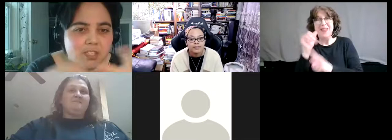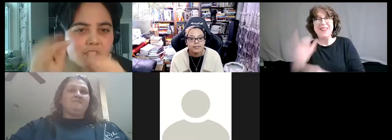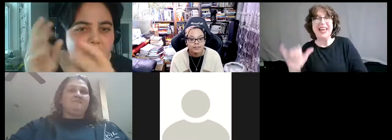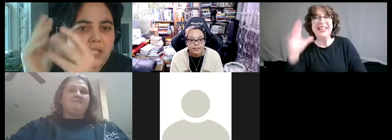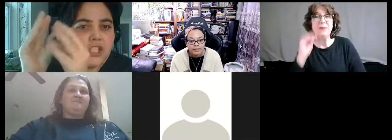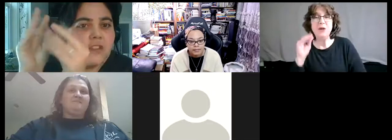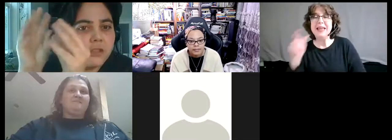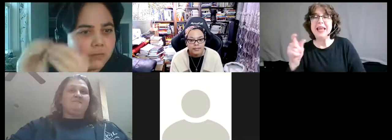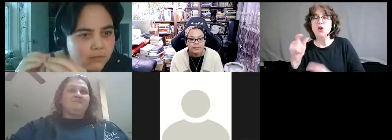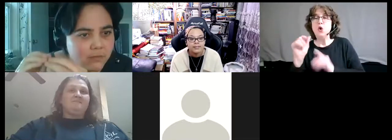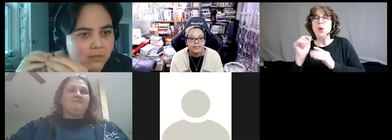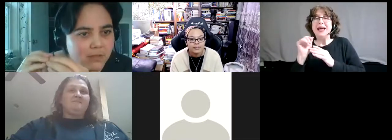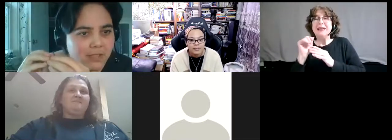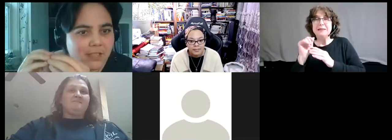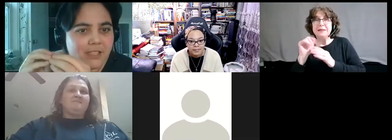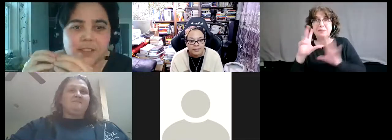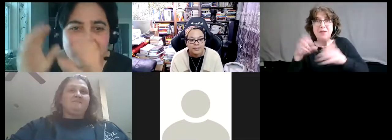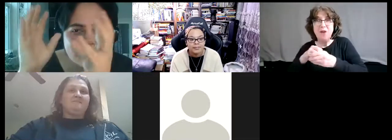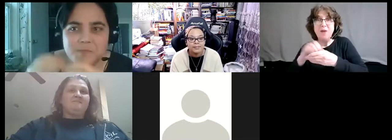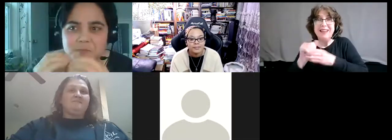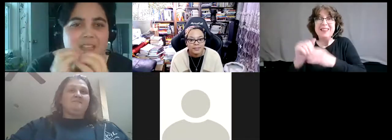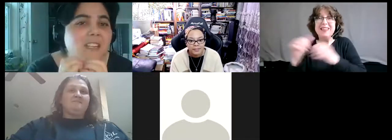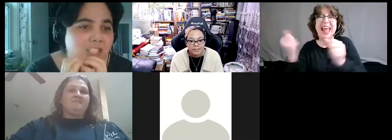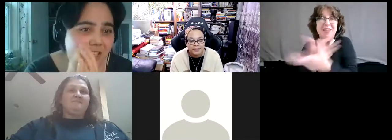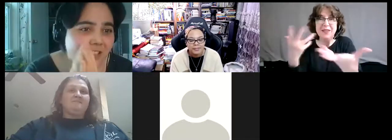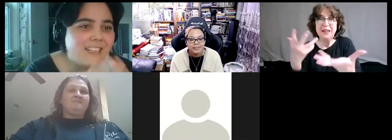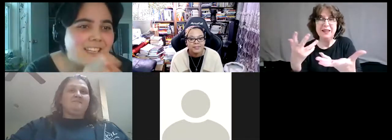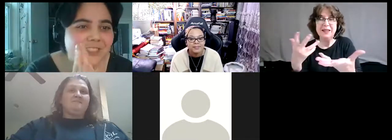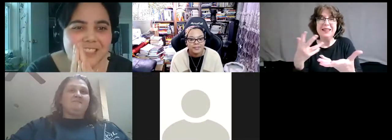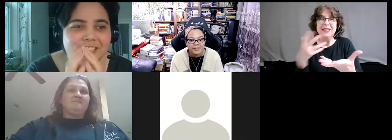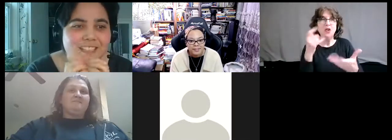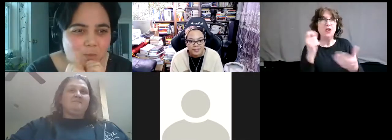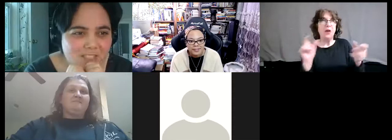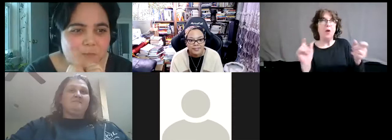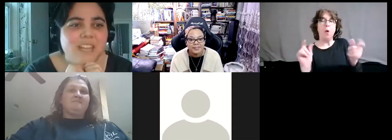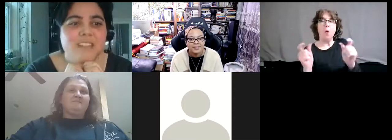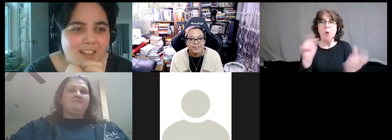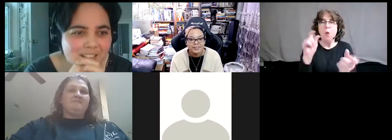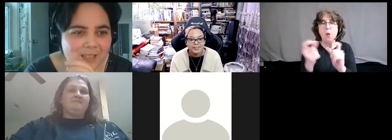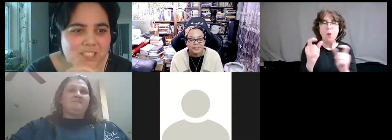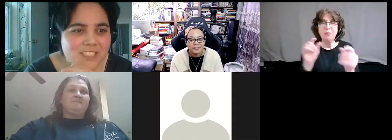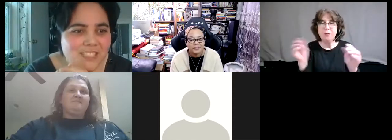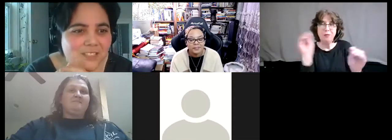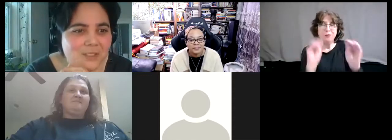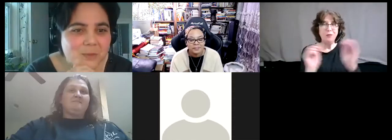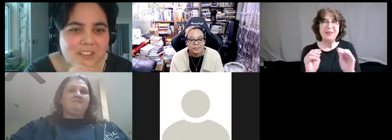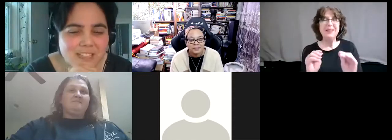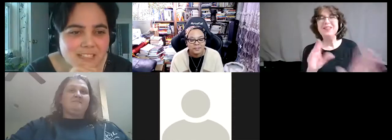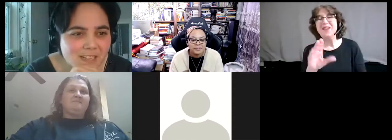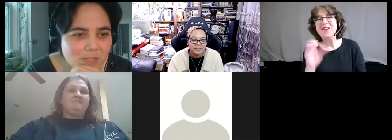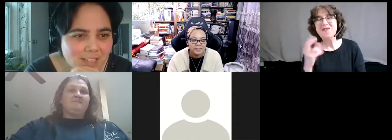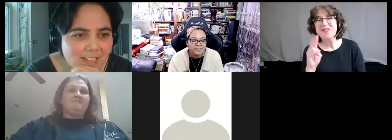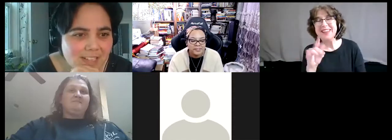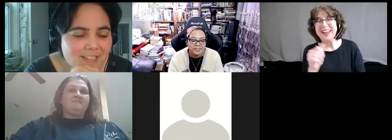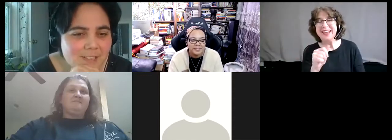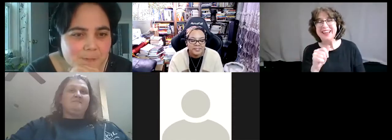not just trying to shuffle. So that's in a nutshell. And again, Christiana is with the smile and the nodding. I'm interested in where your head